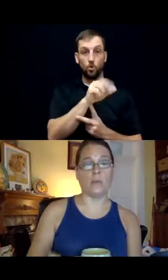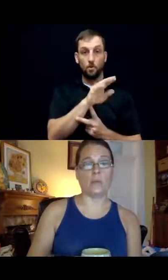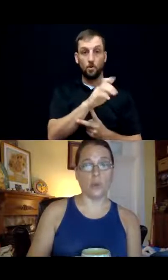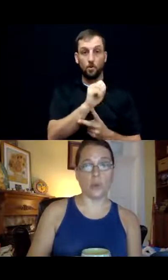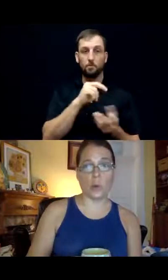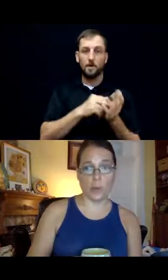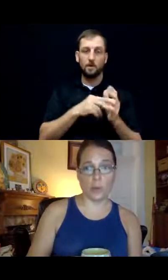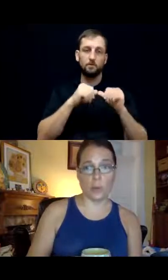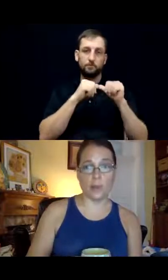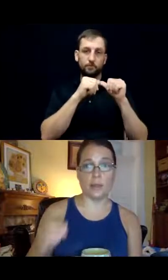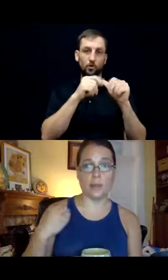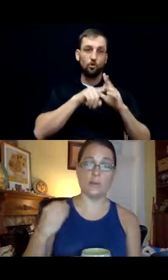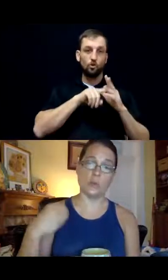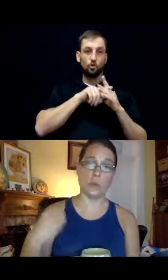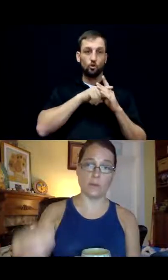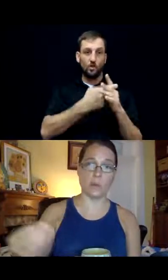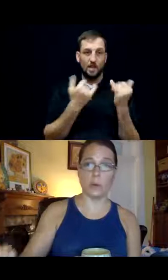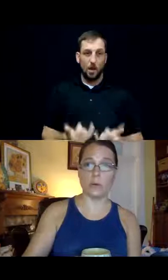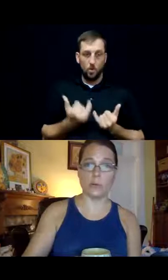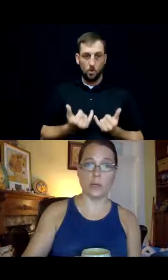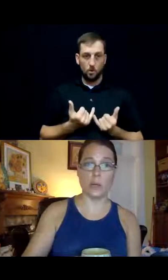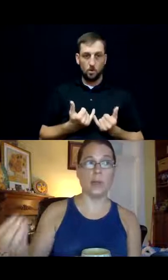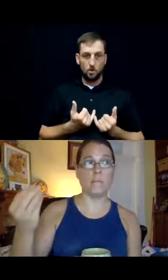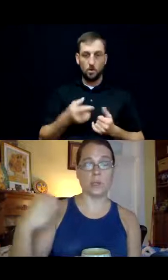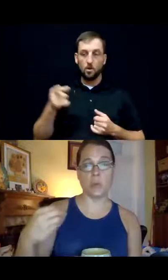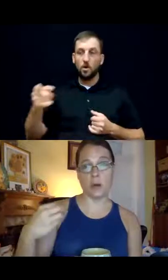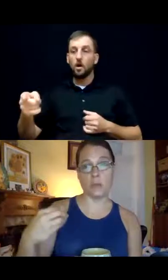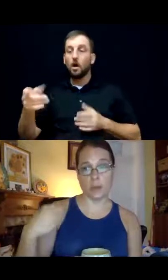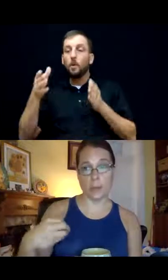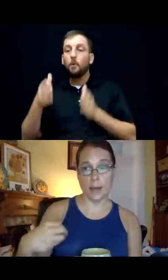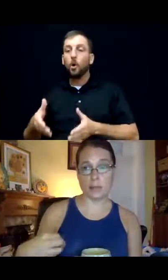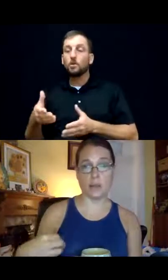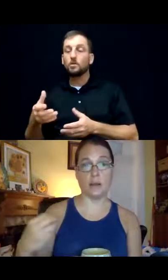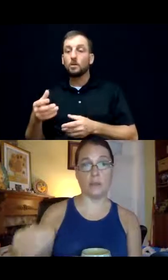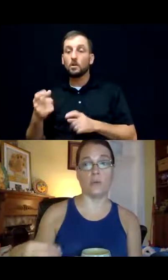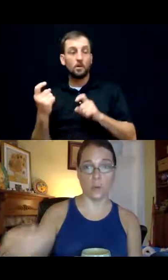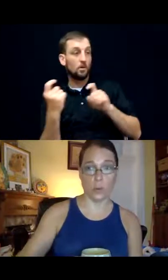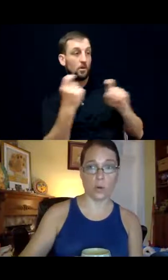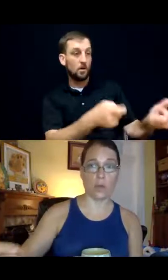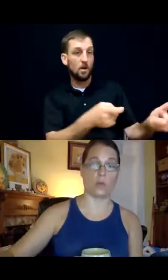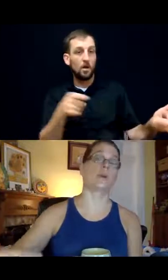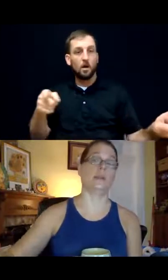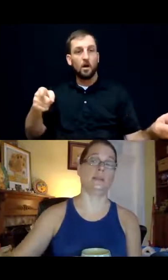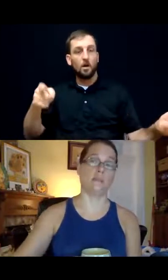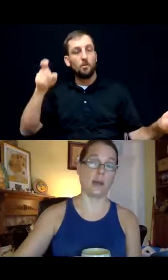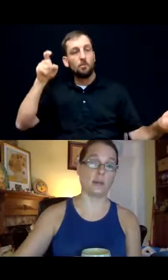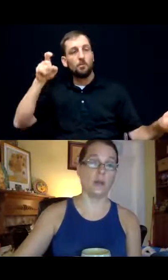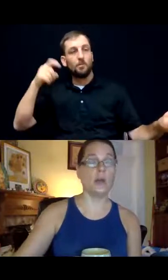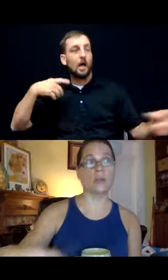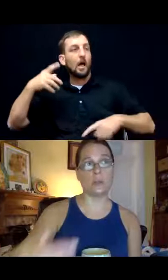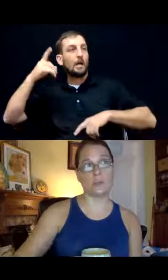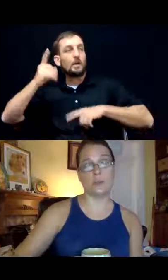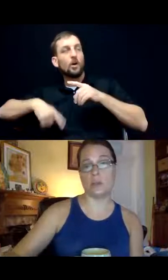There's no requirement that the individual giving the power of attorney must become incapacitated before the authority takes effect.